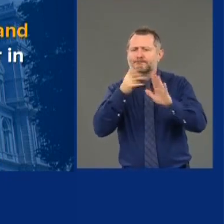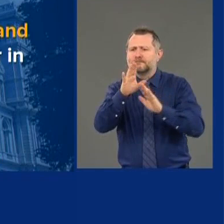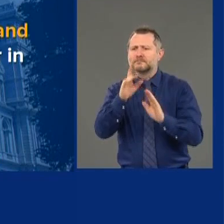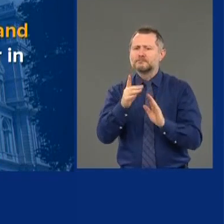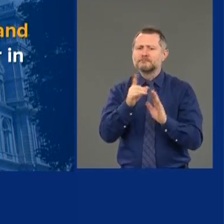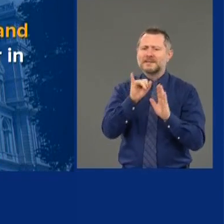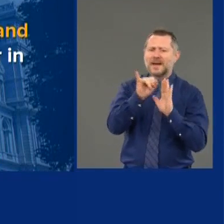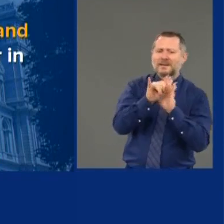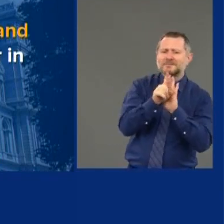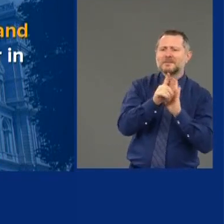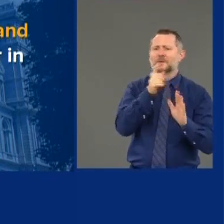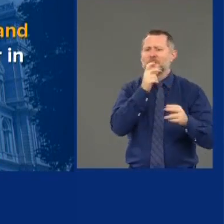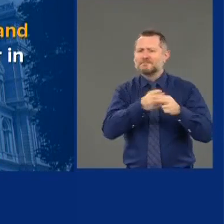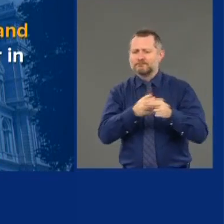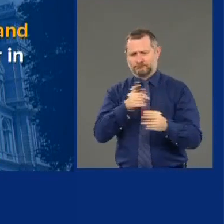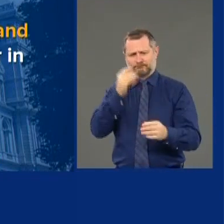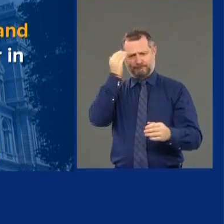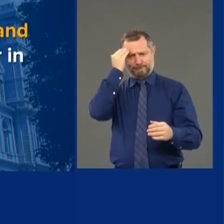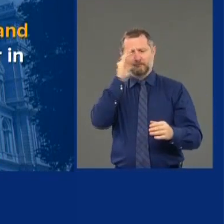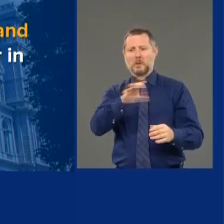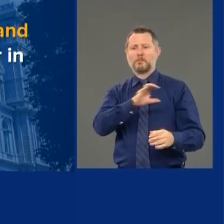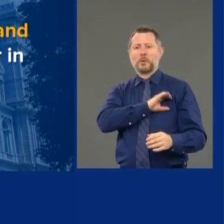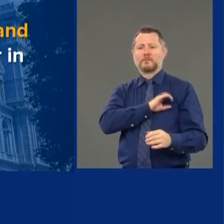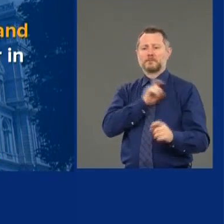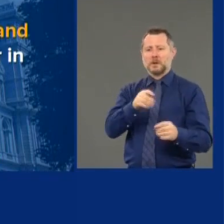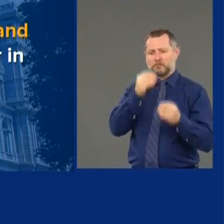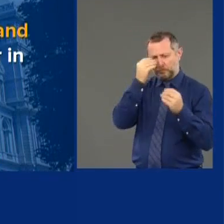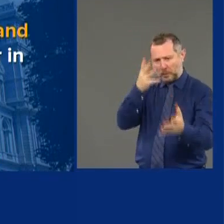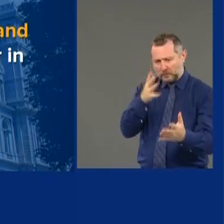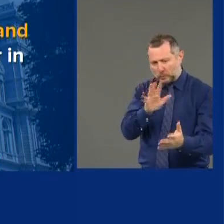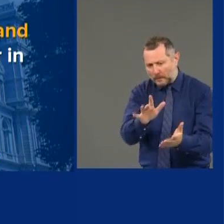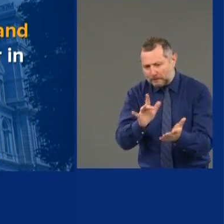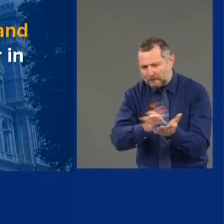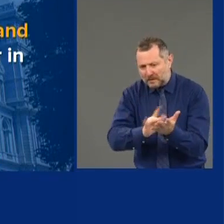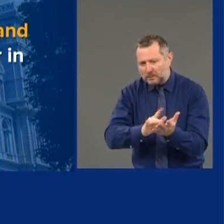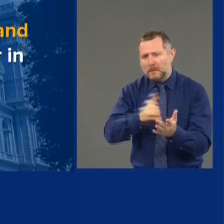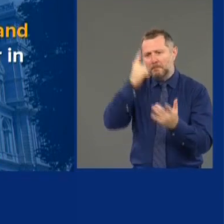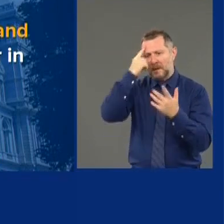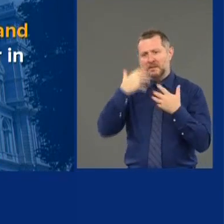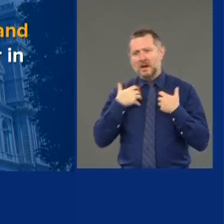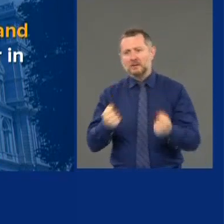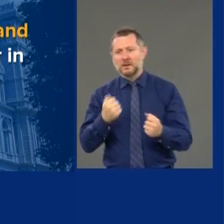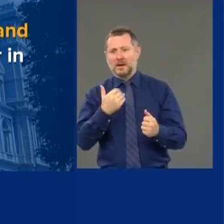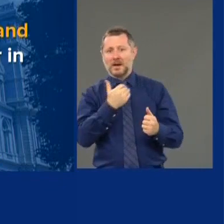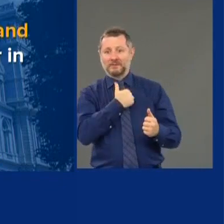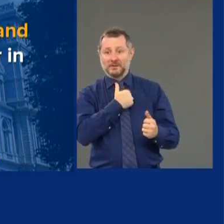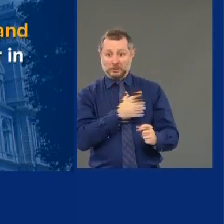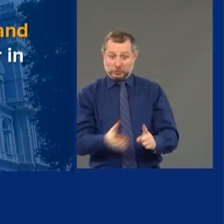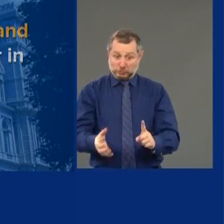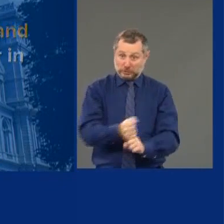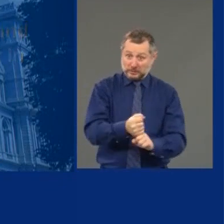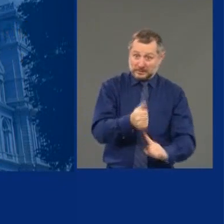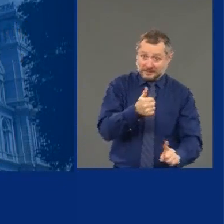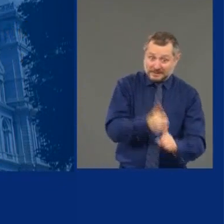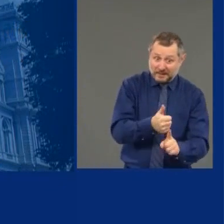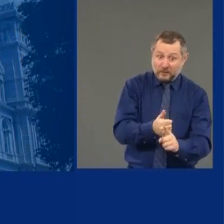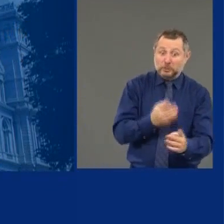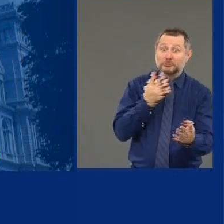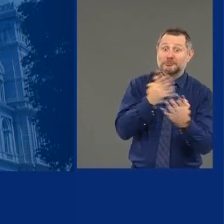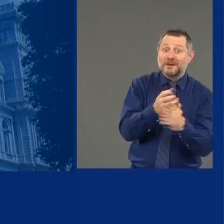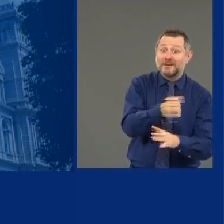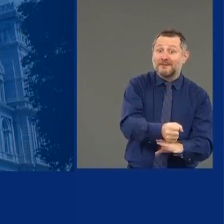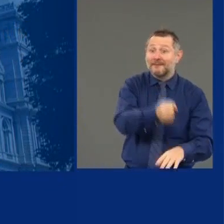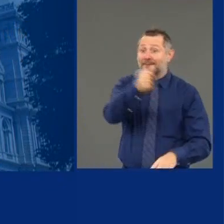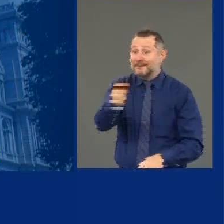provide for mental and medical help to any person under arrest or any person in custody when they